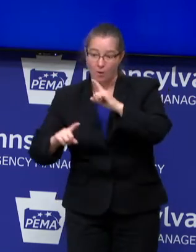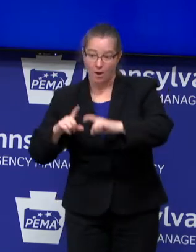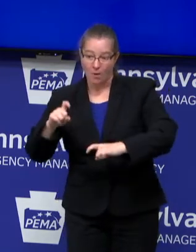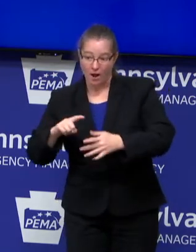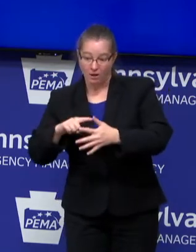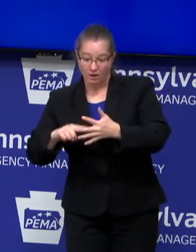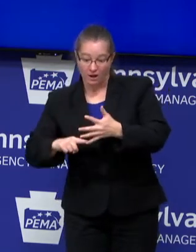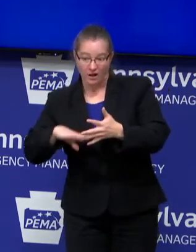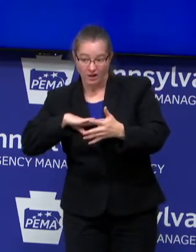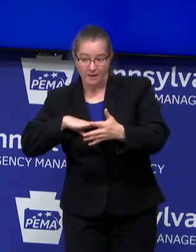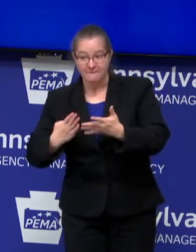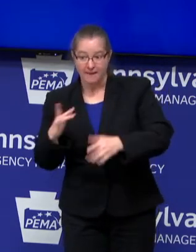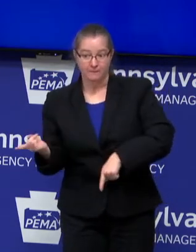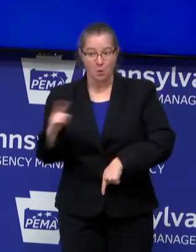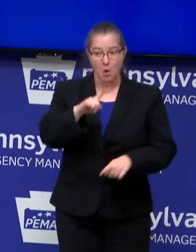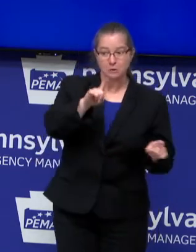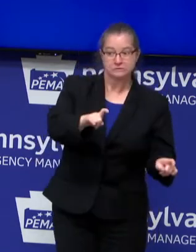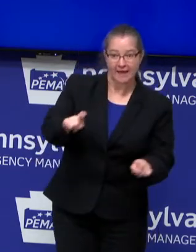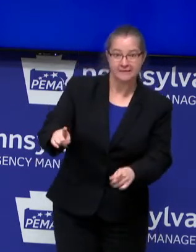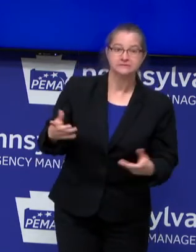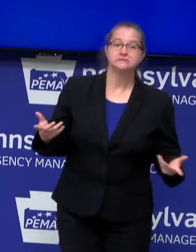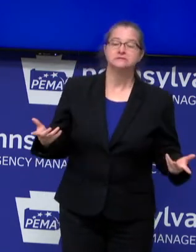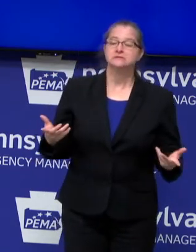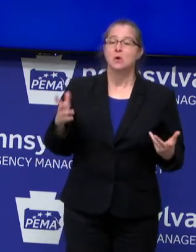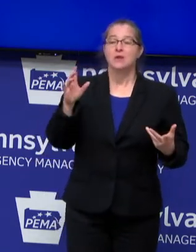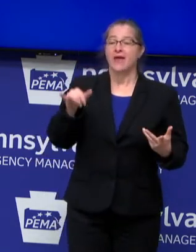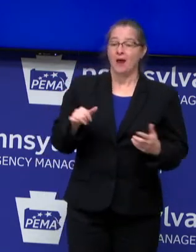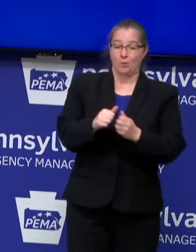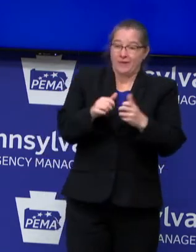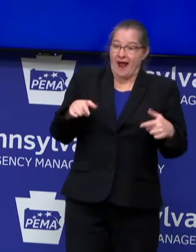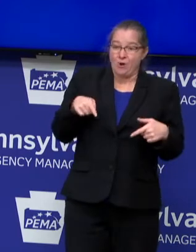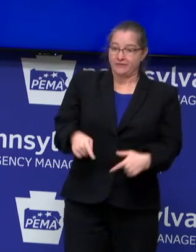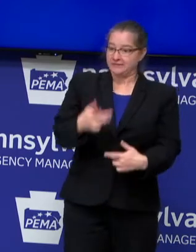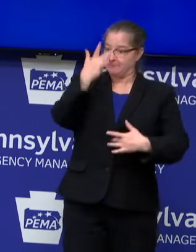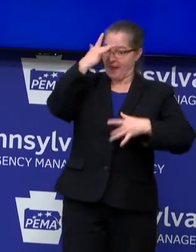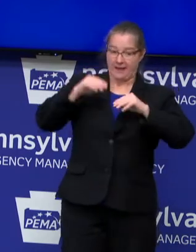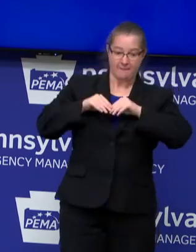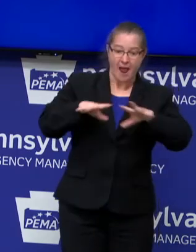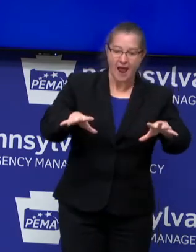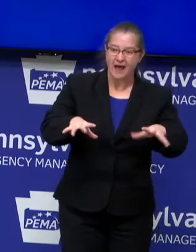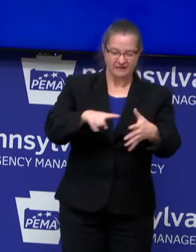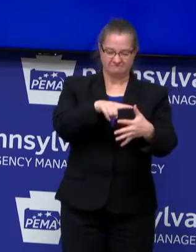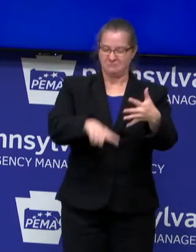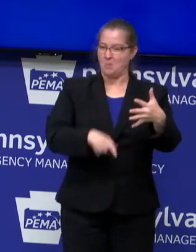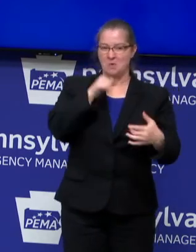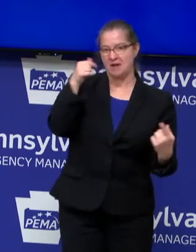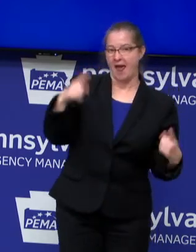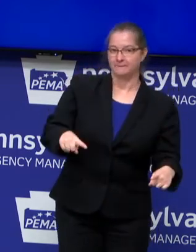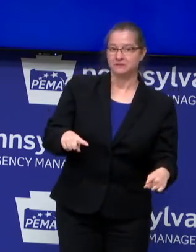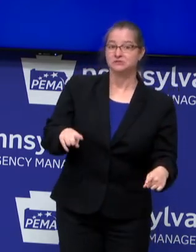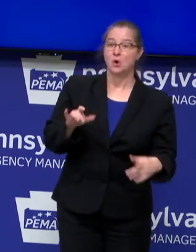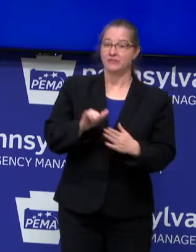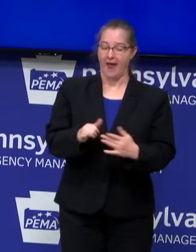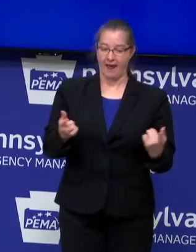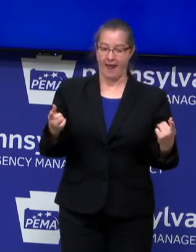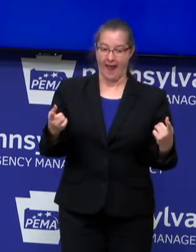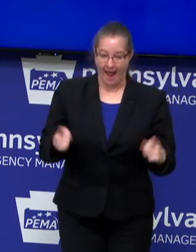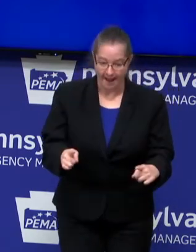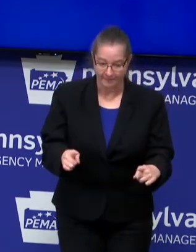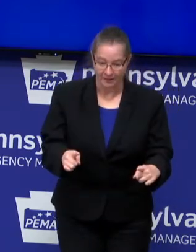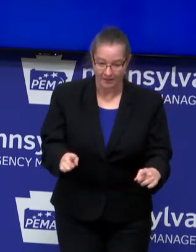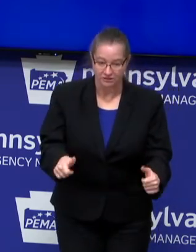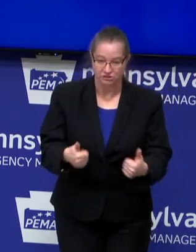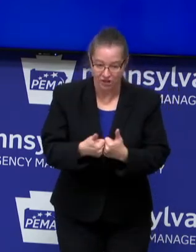That probably would not have occurred without this. So we have risen to the challenge. But let me make,